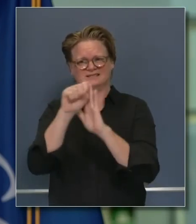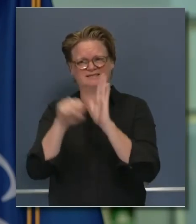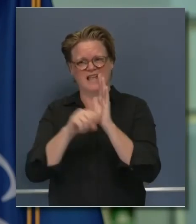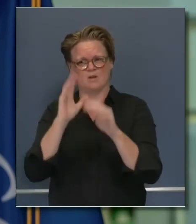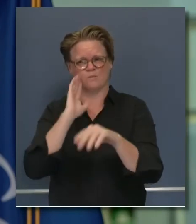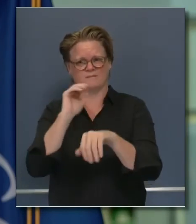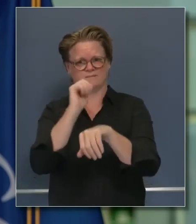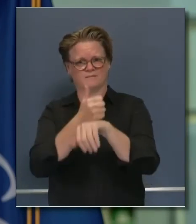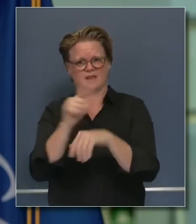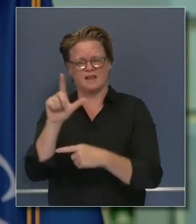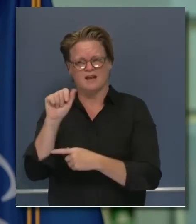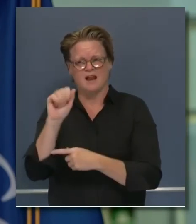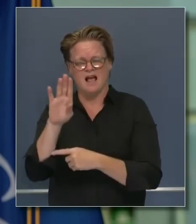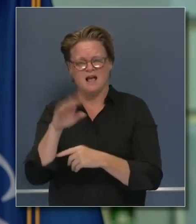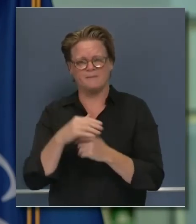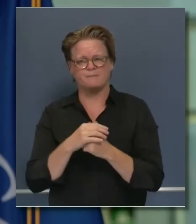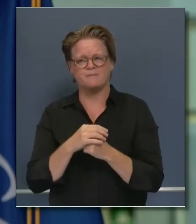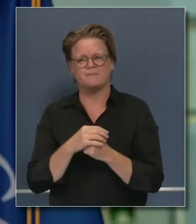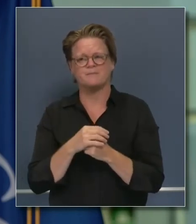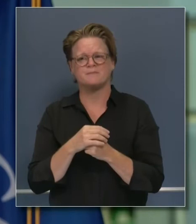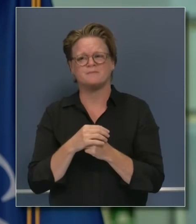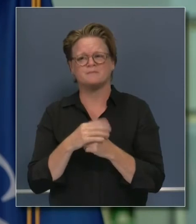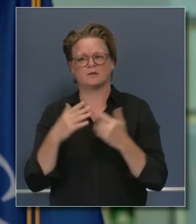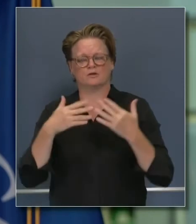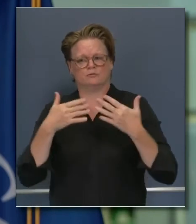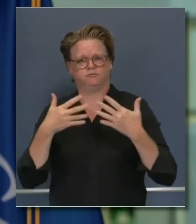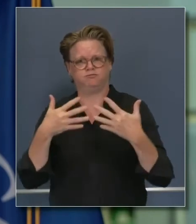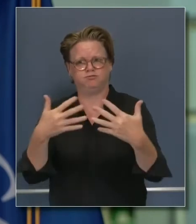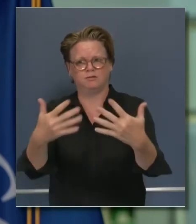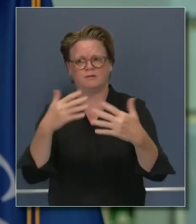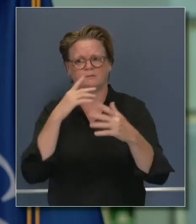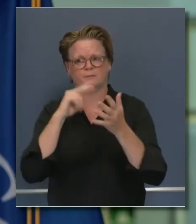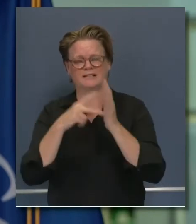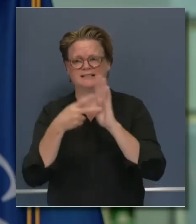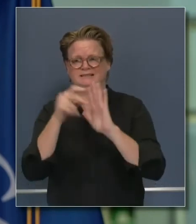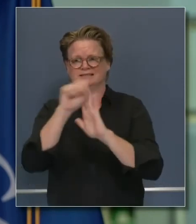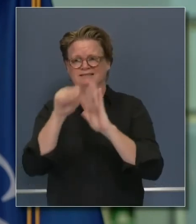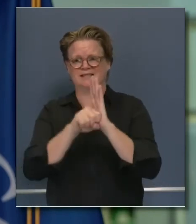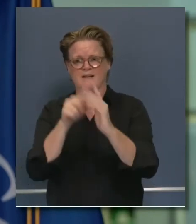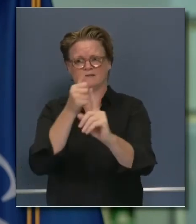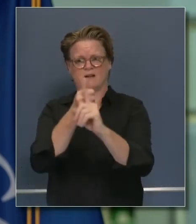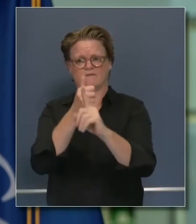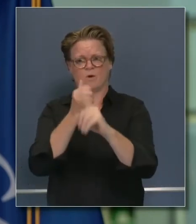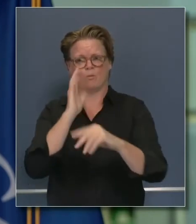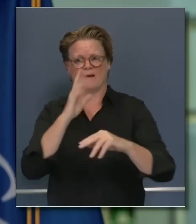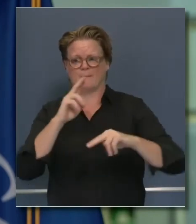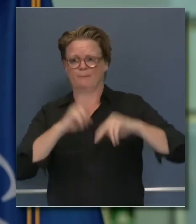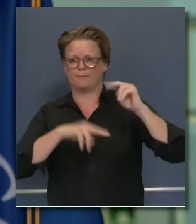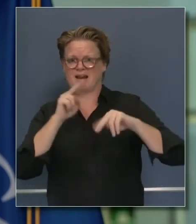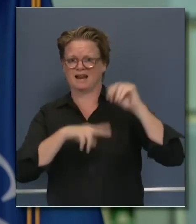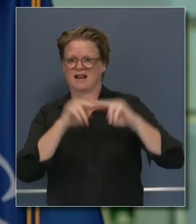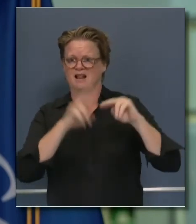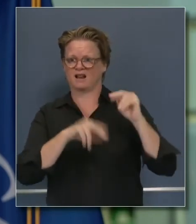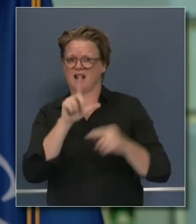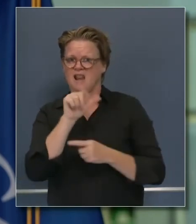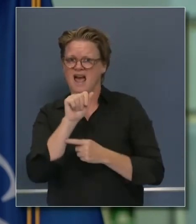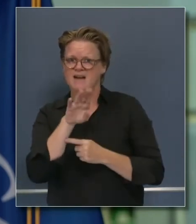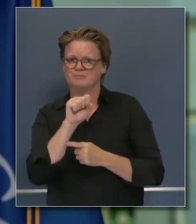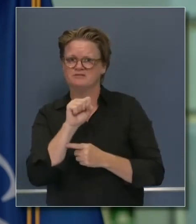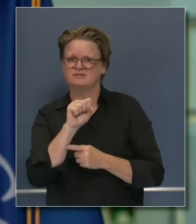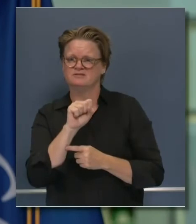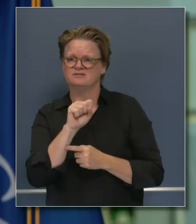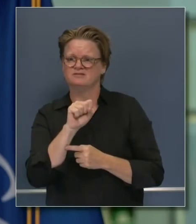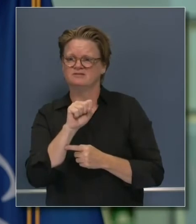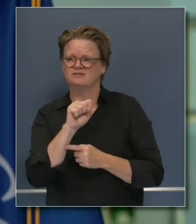these tests. Does that mean the state's going to be building a massive lab as part of this contract? And secondly, how do you think that all these